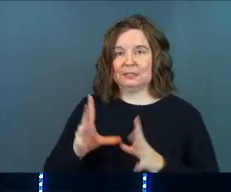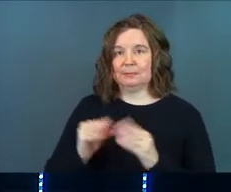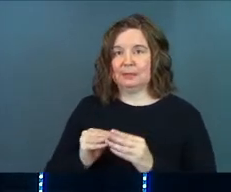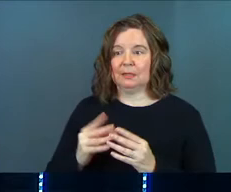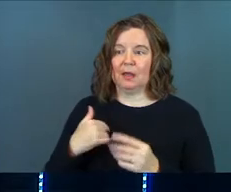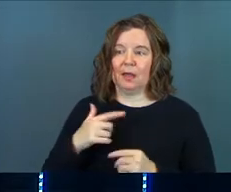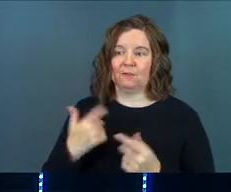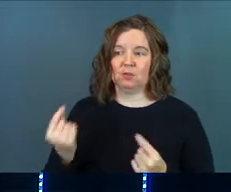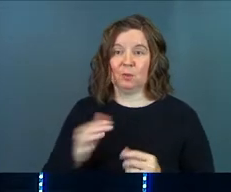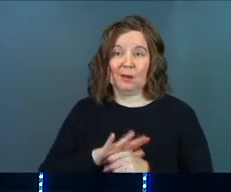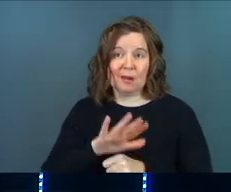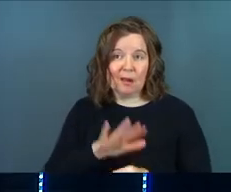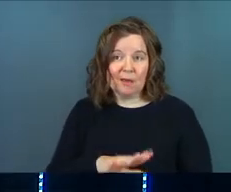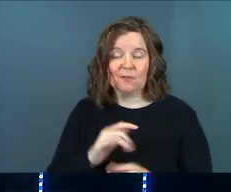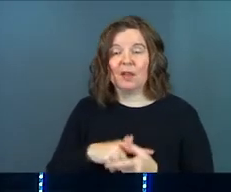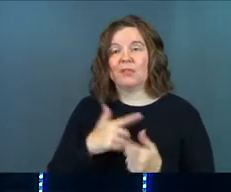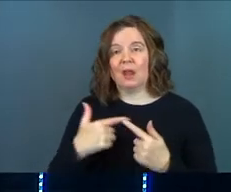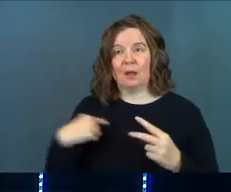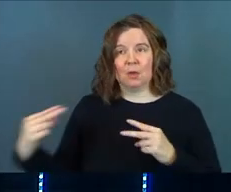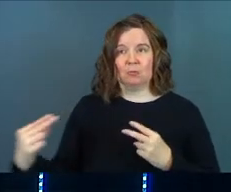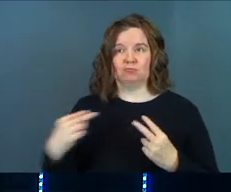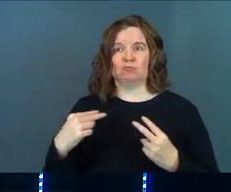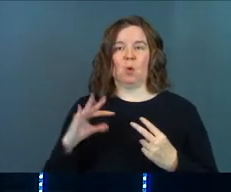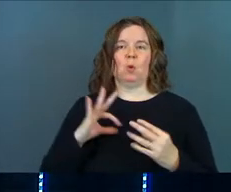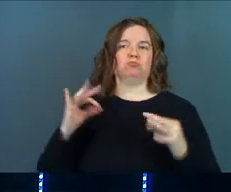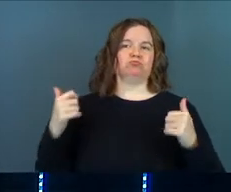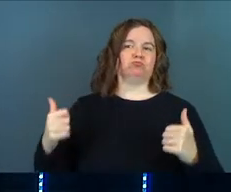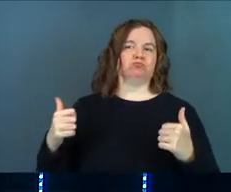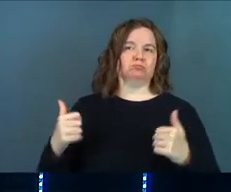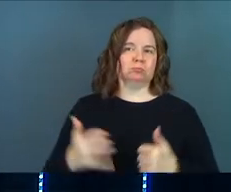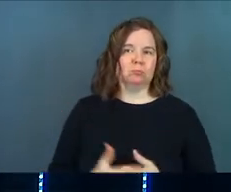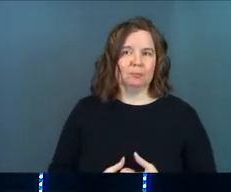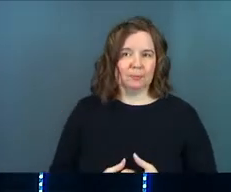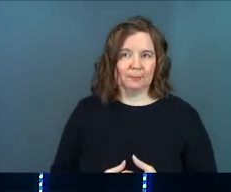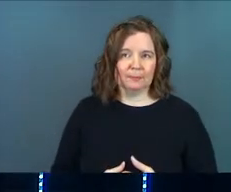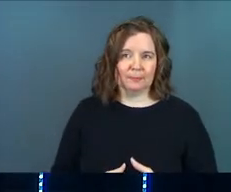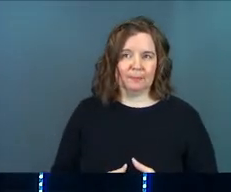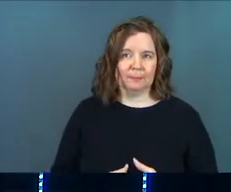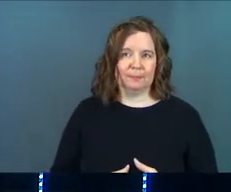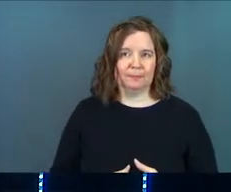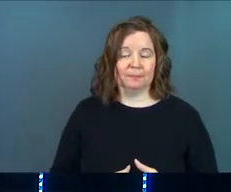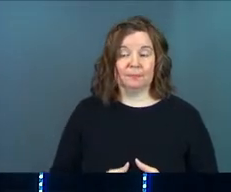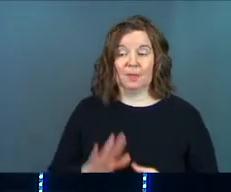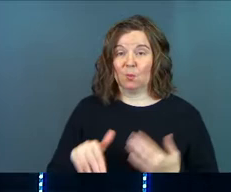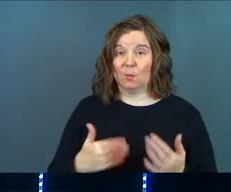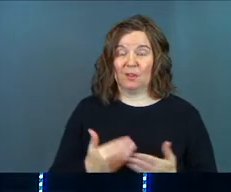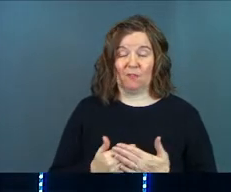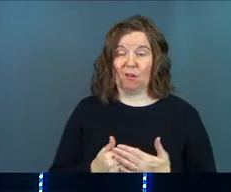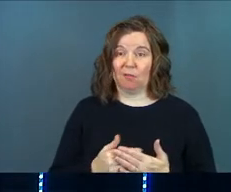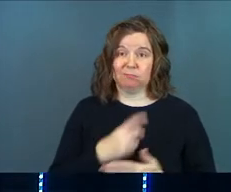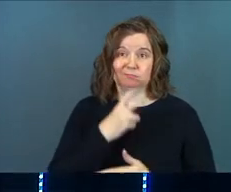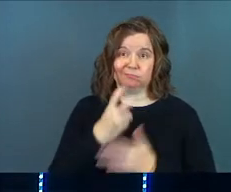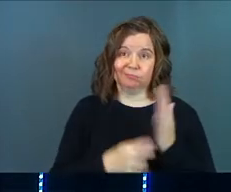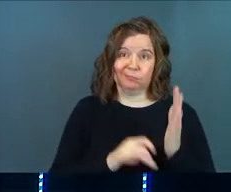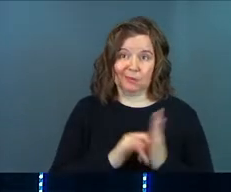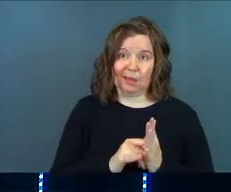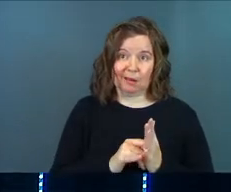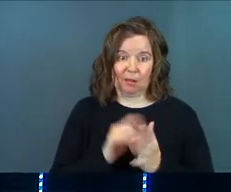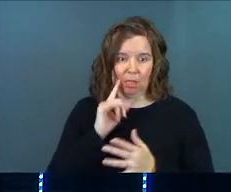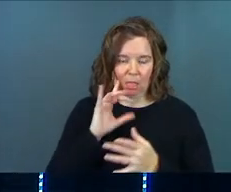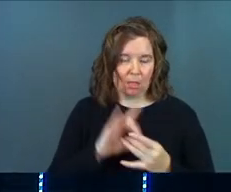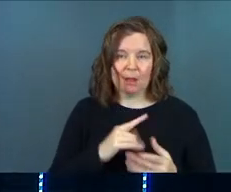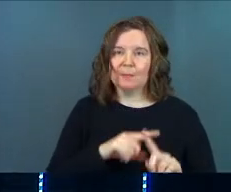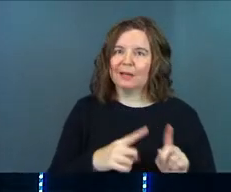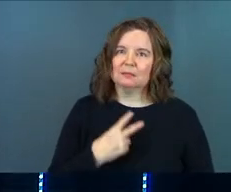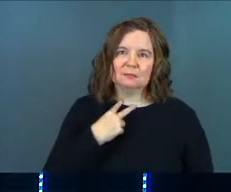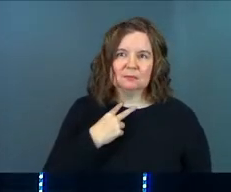meetings and I've got to do it enough. And then I'll be looked at a particular way. And we've all fallen into it, but